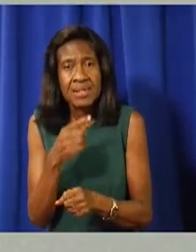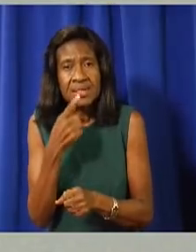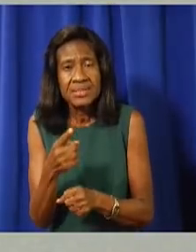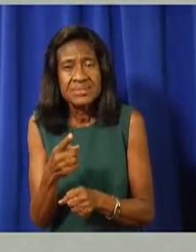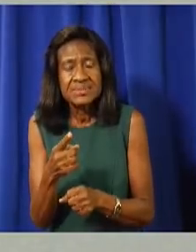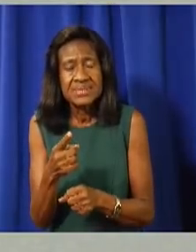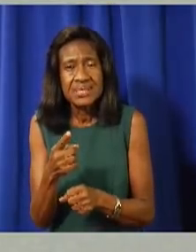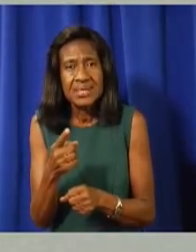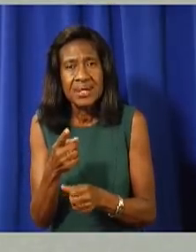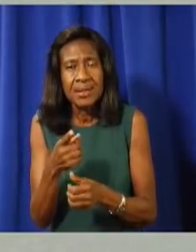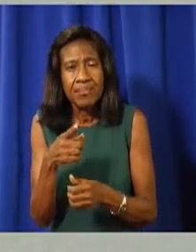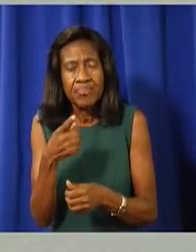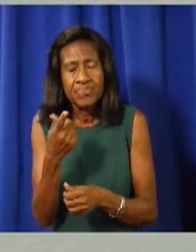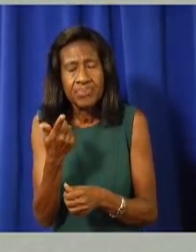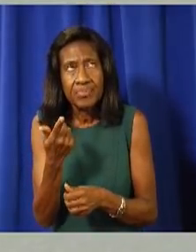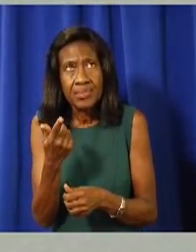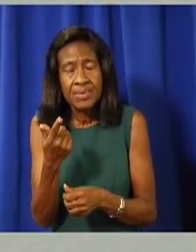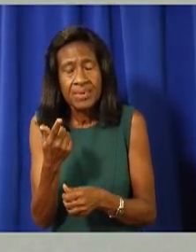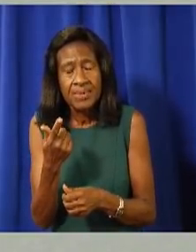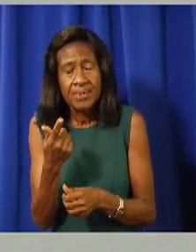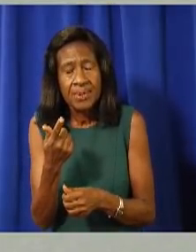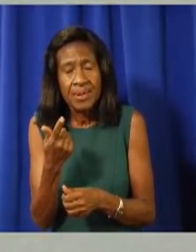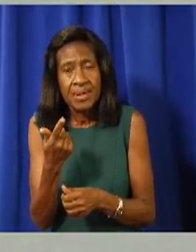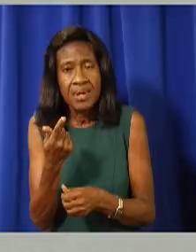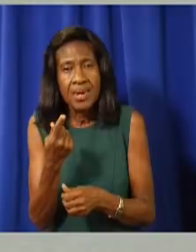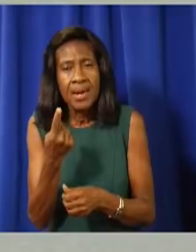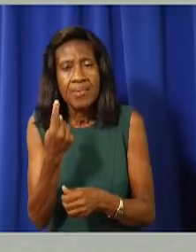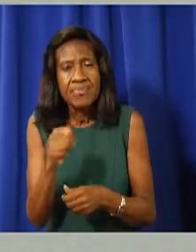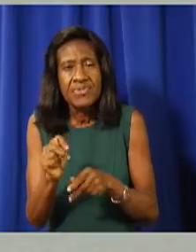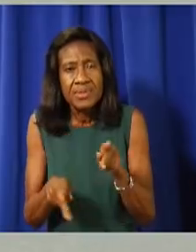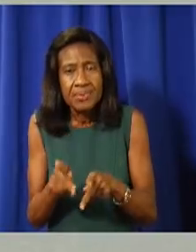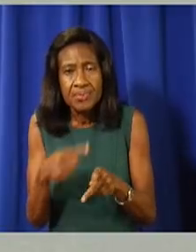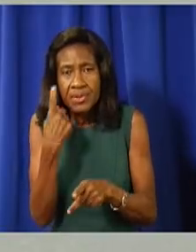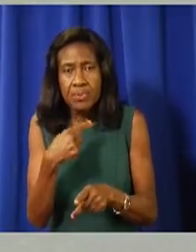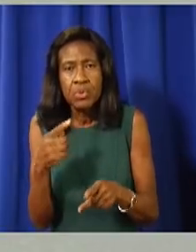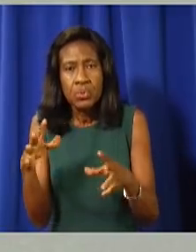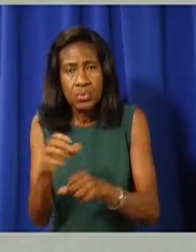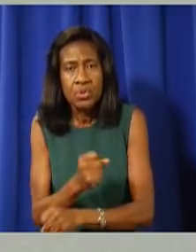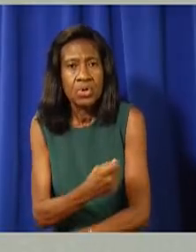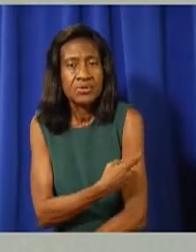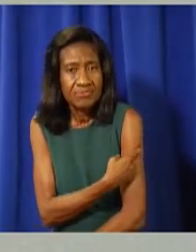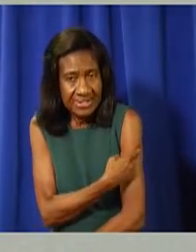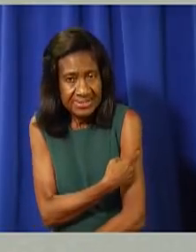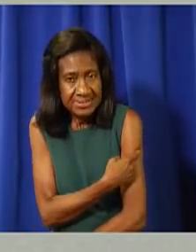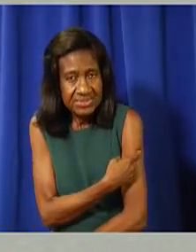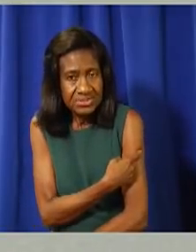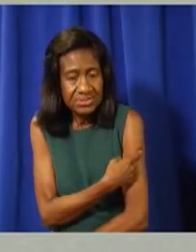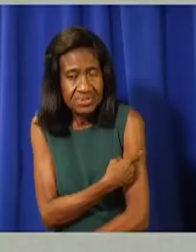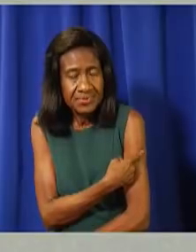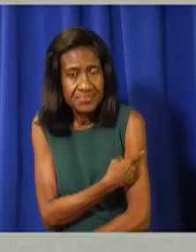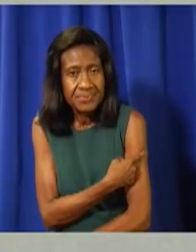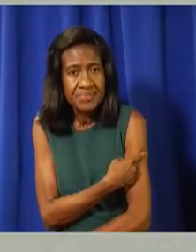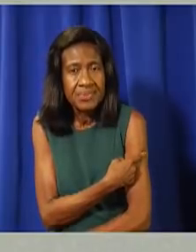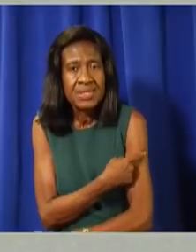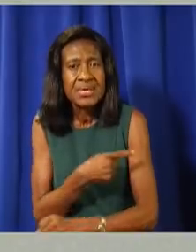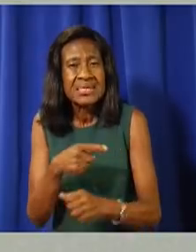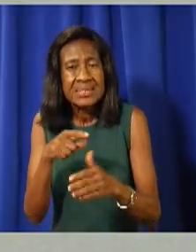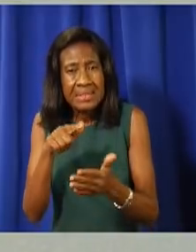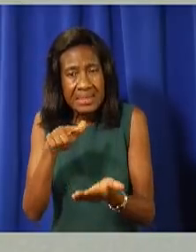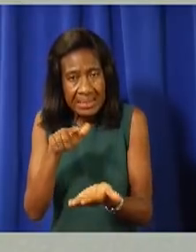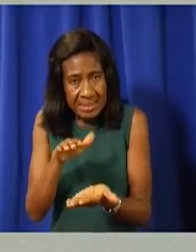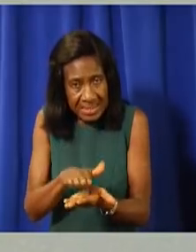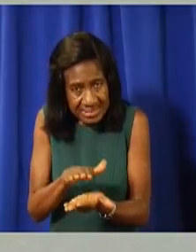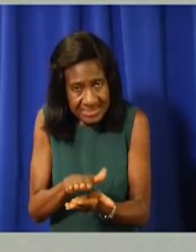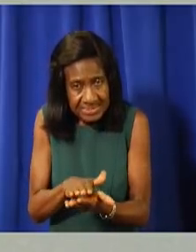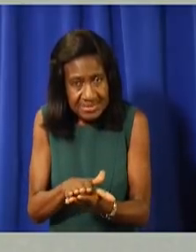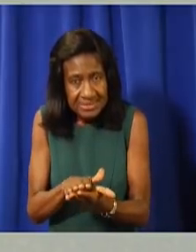individuals continues to be much lower than for unvaccinated individuals around the world. That is